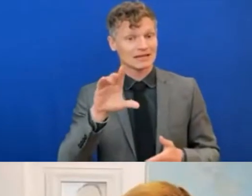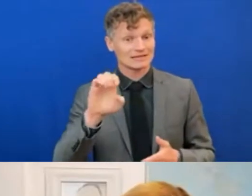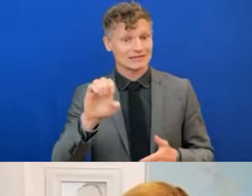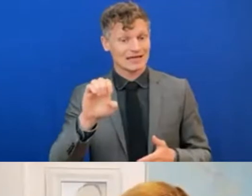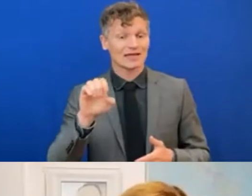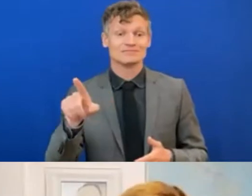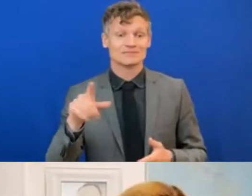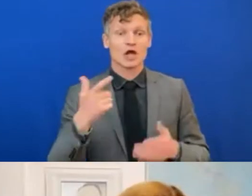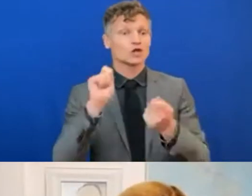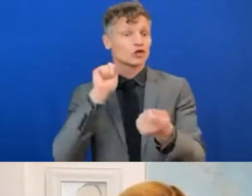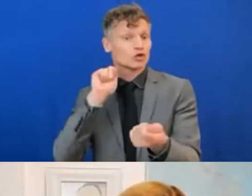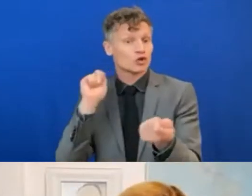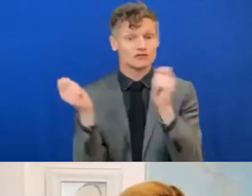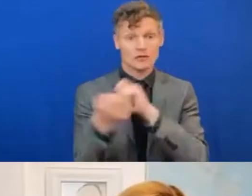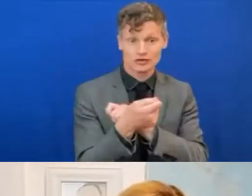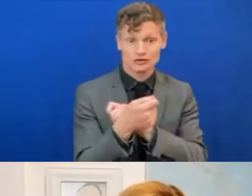Thank you. Emma.